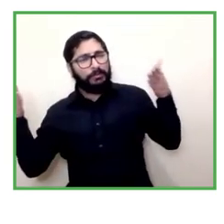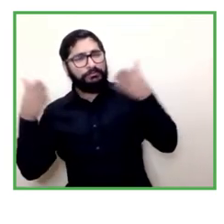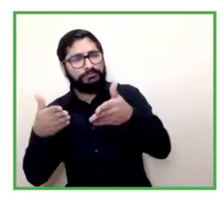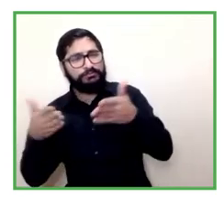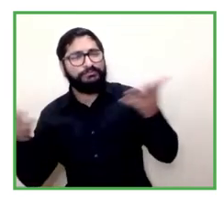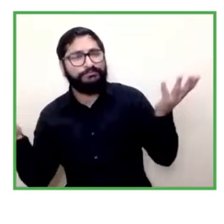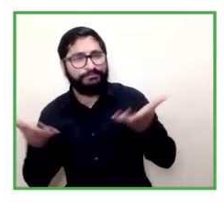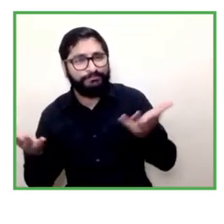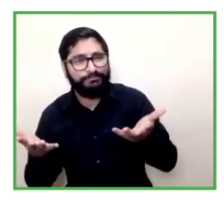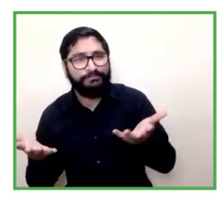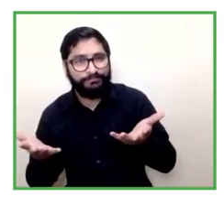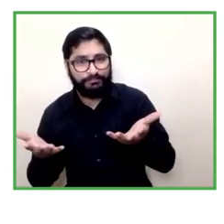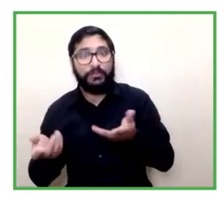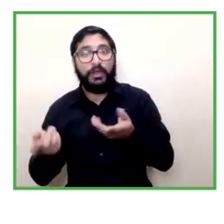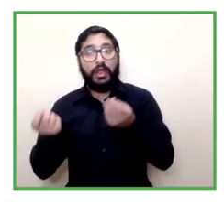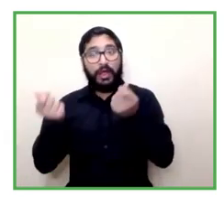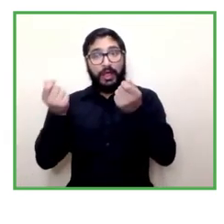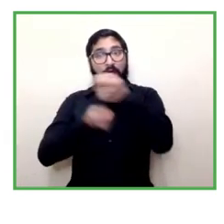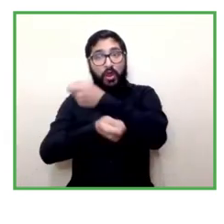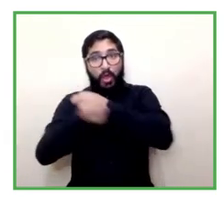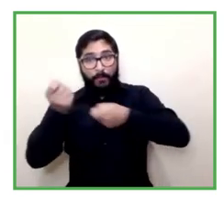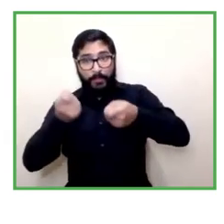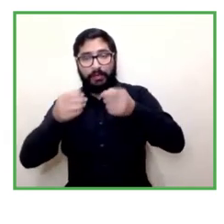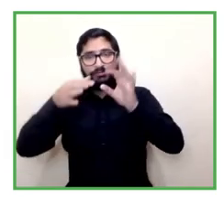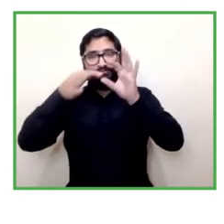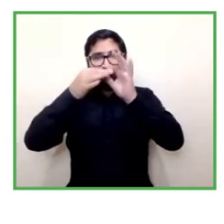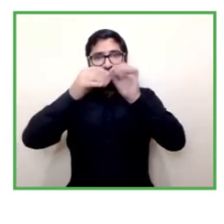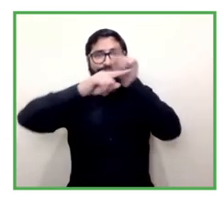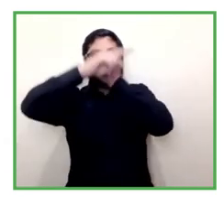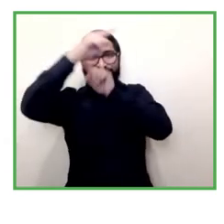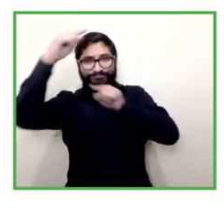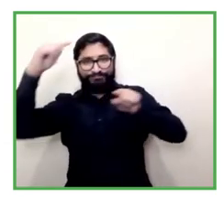involved we have circular economy orange economy